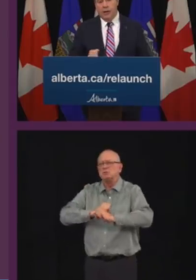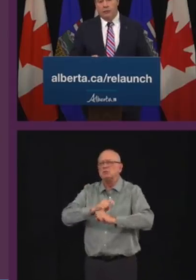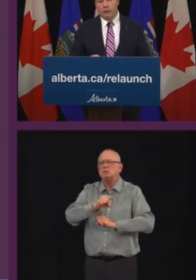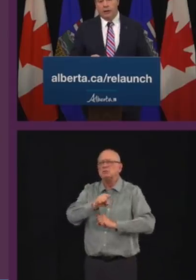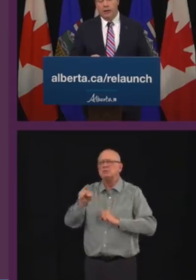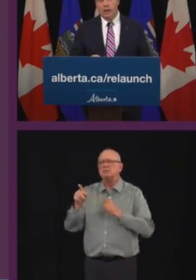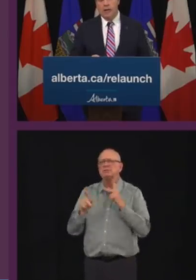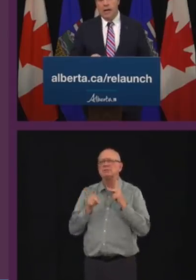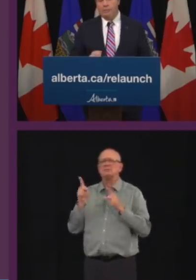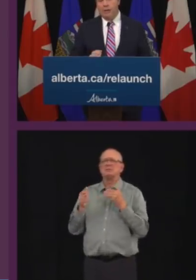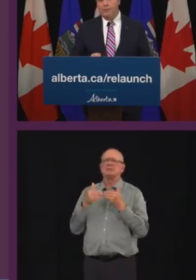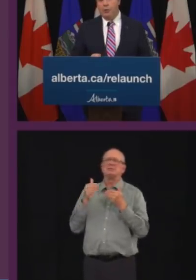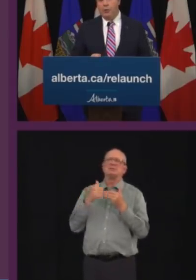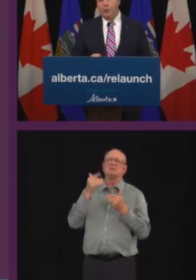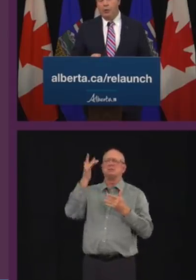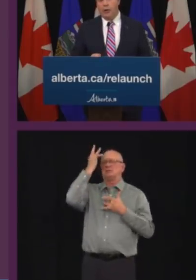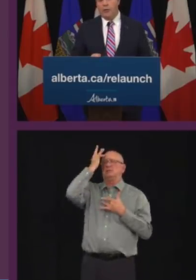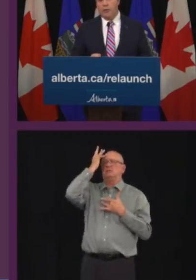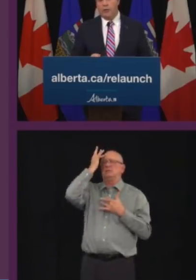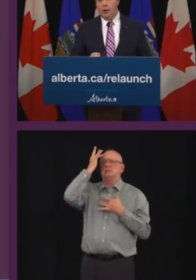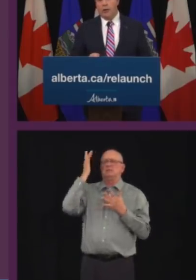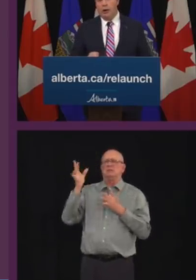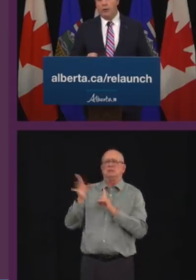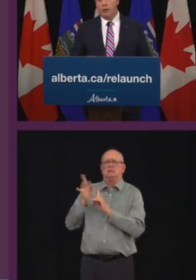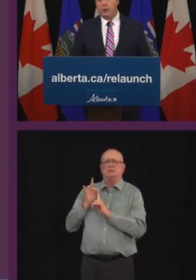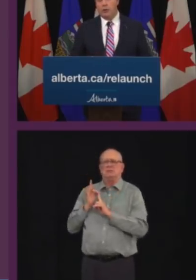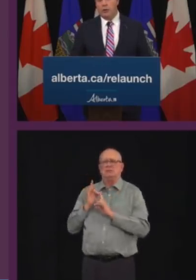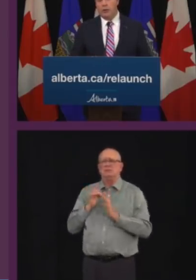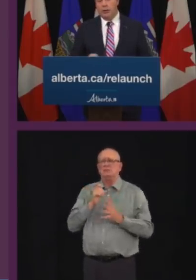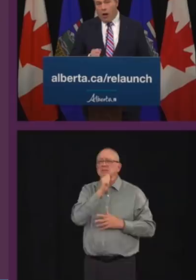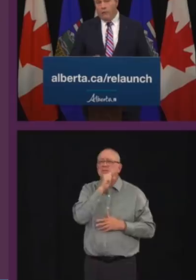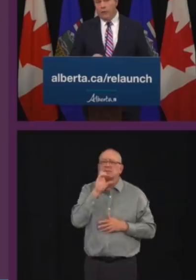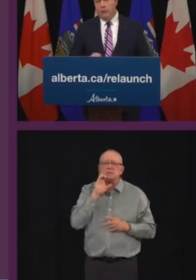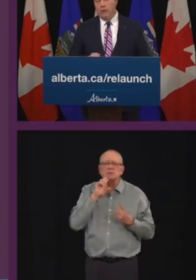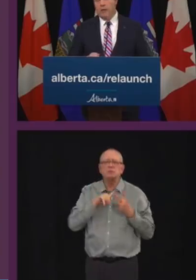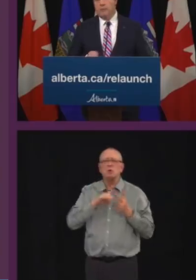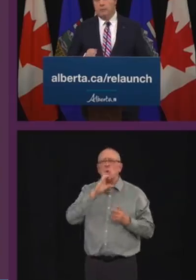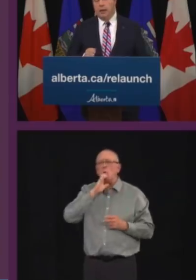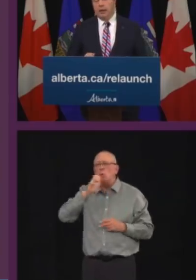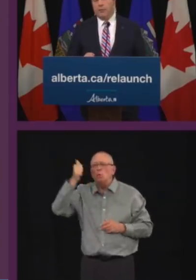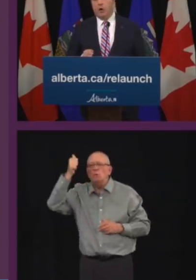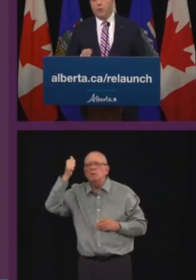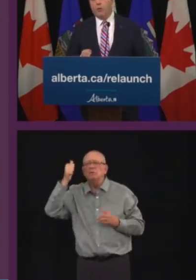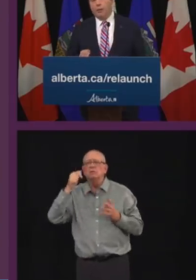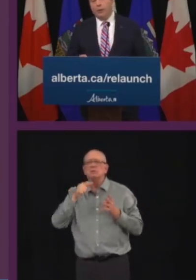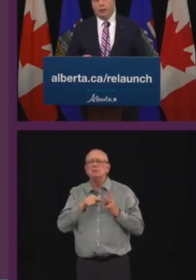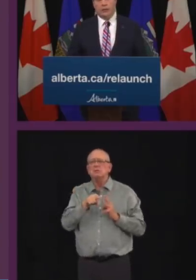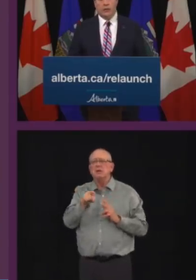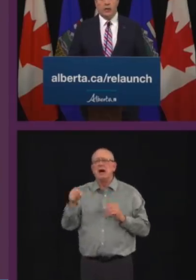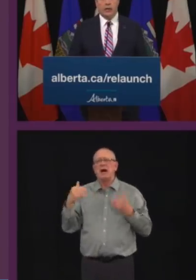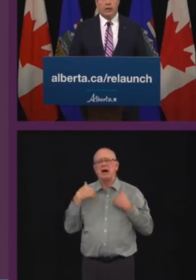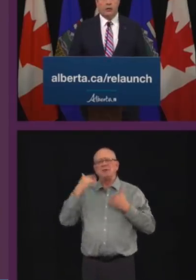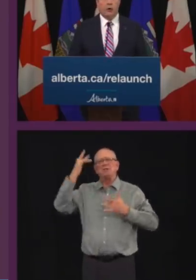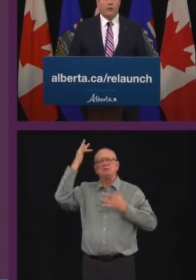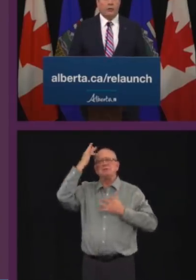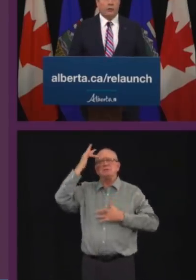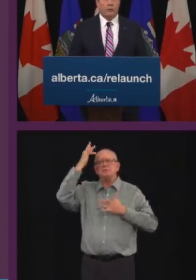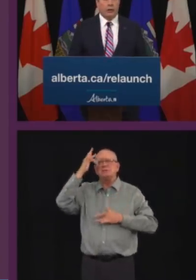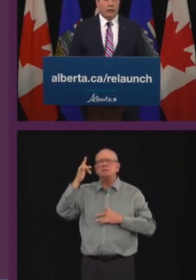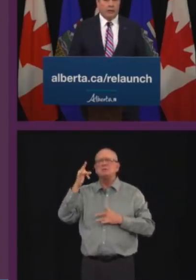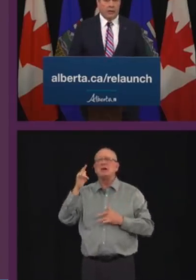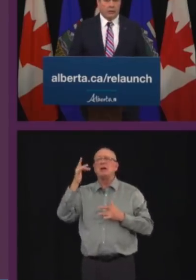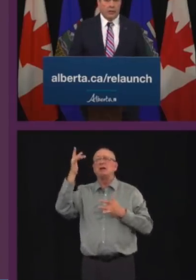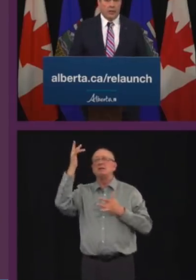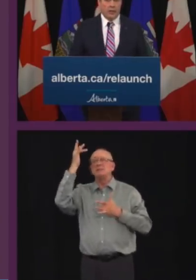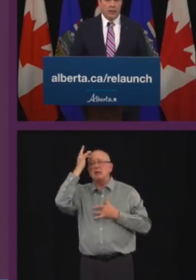the very elderly and people with chronic health conditions that often make up comorbidities in COVID